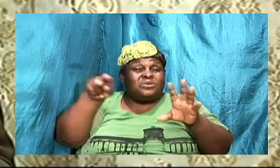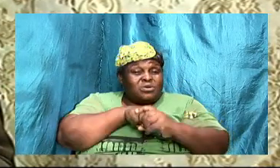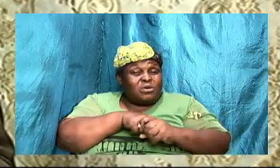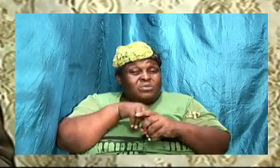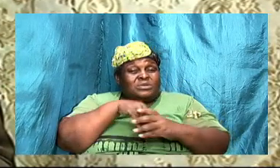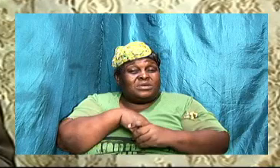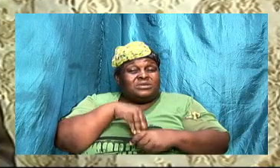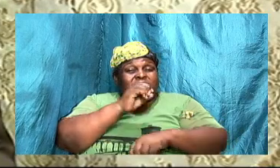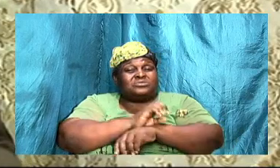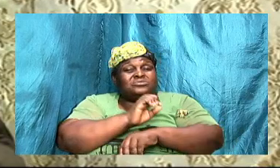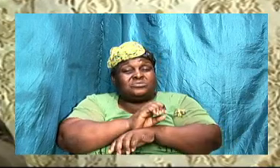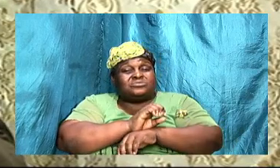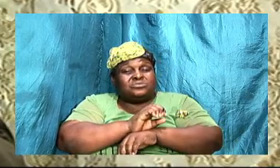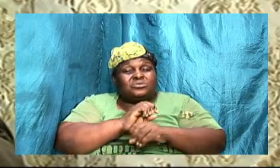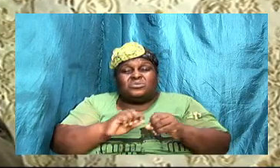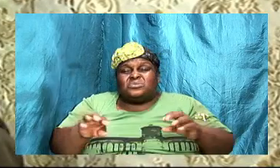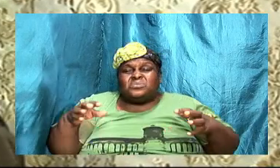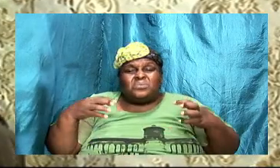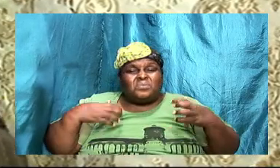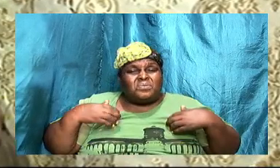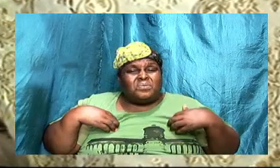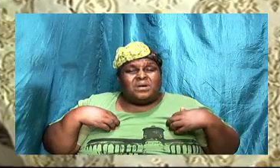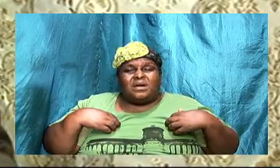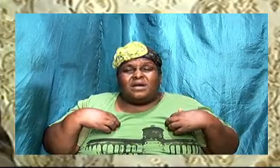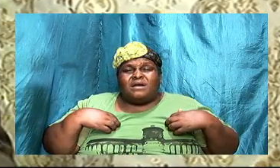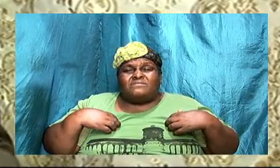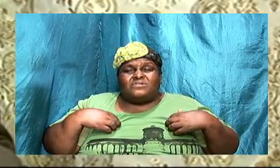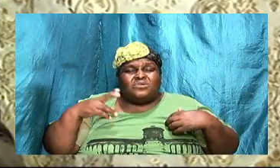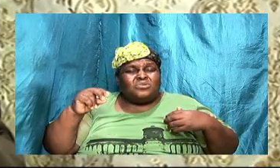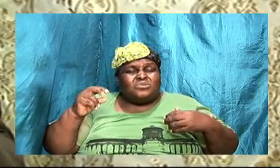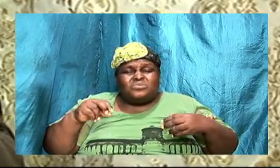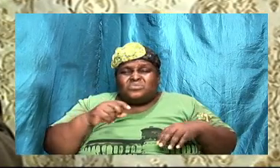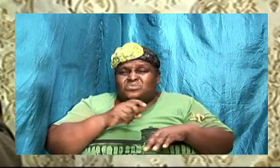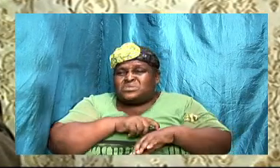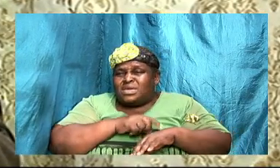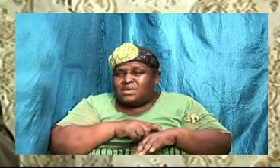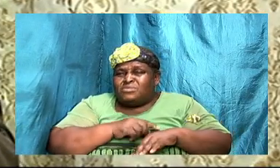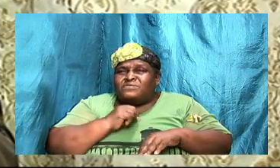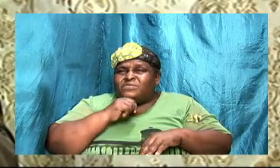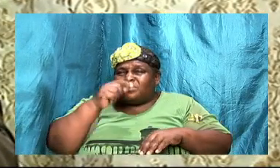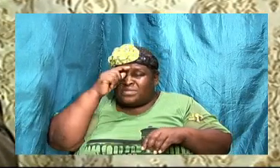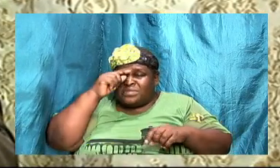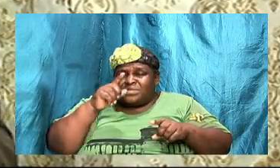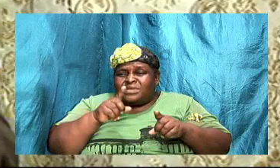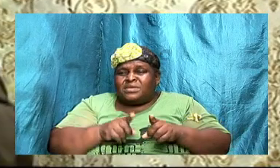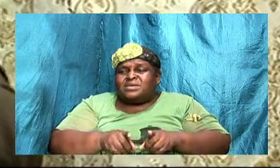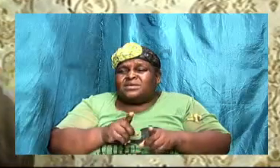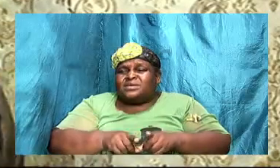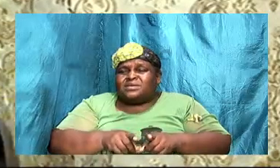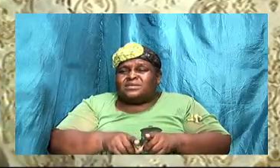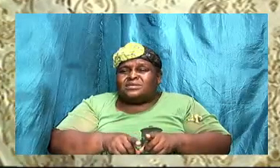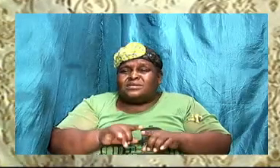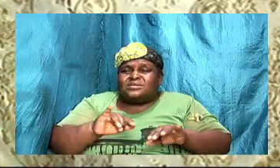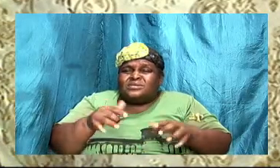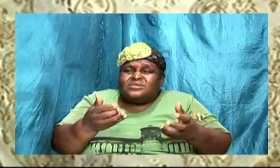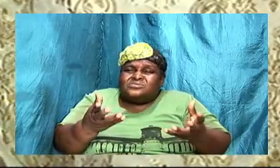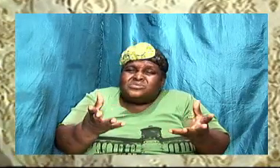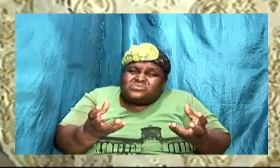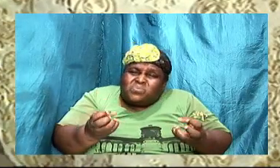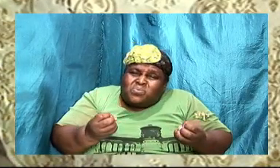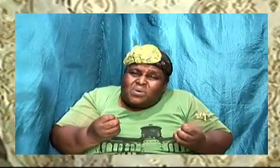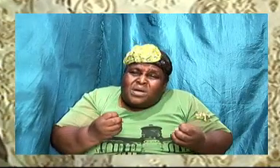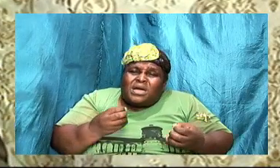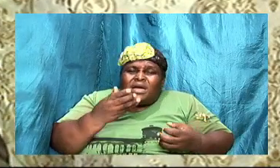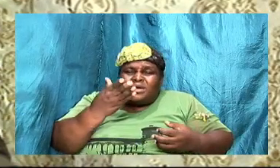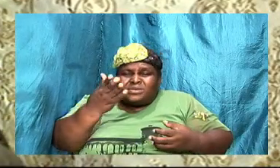any form of disagreements and these couples just just you just want your marriage to